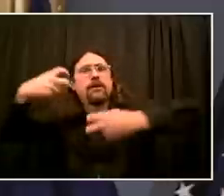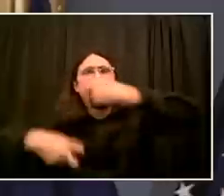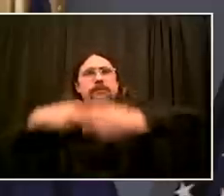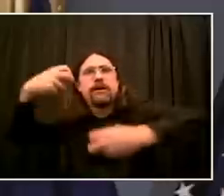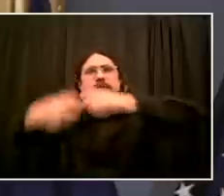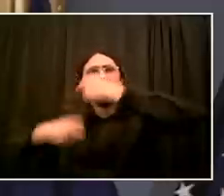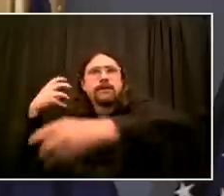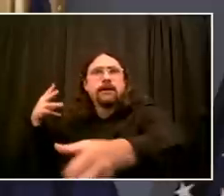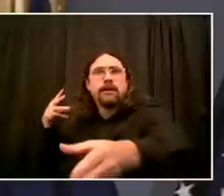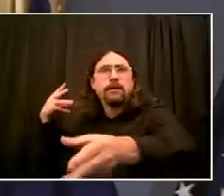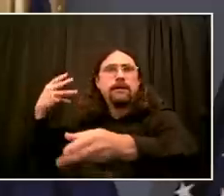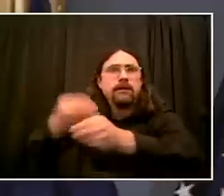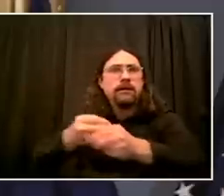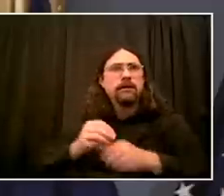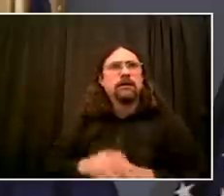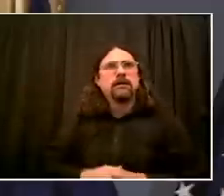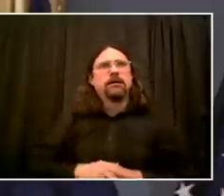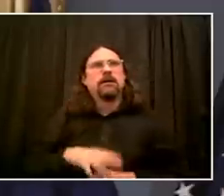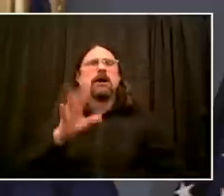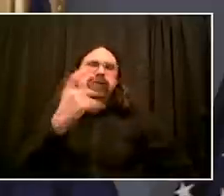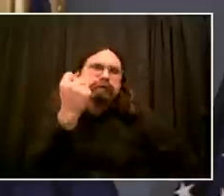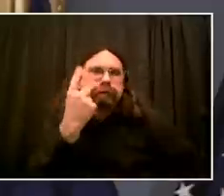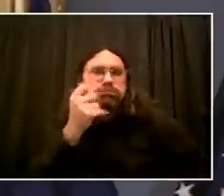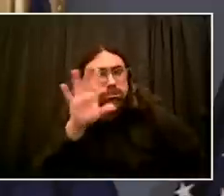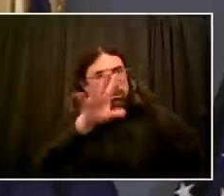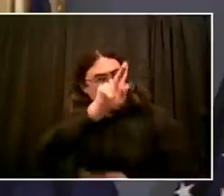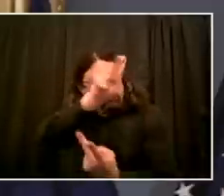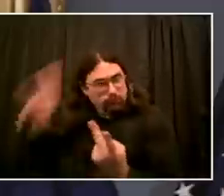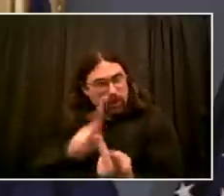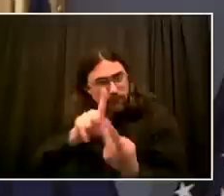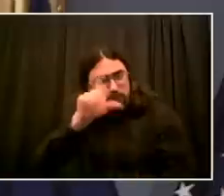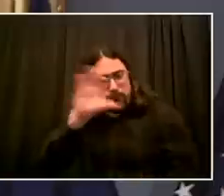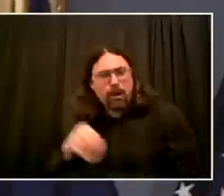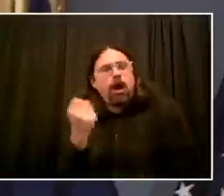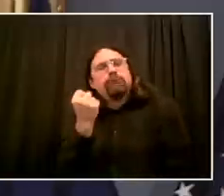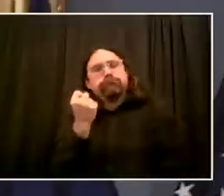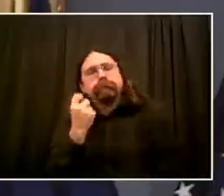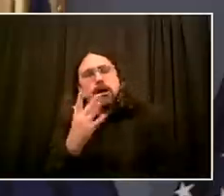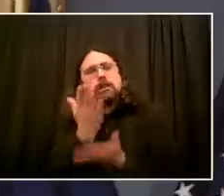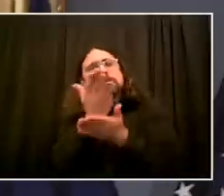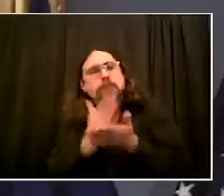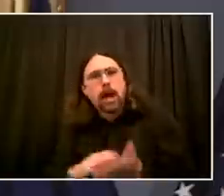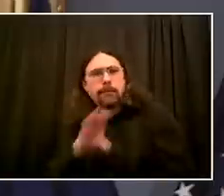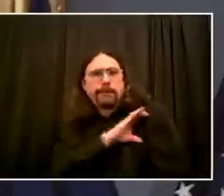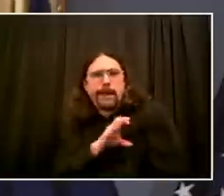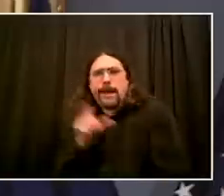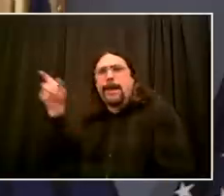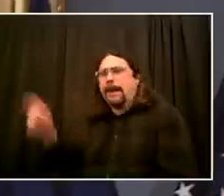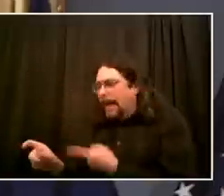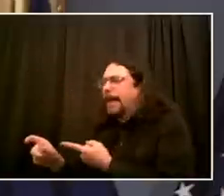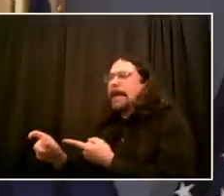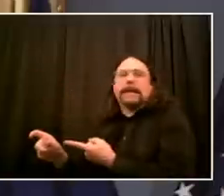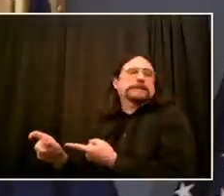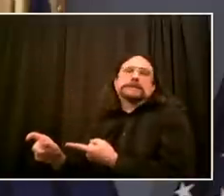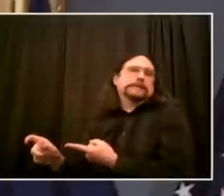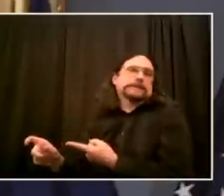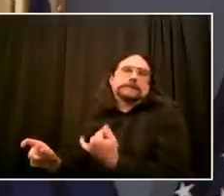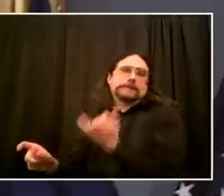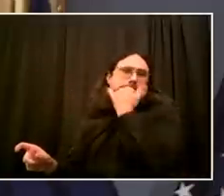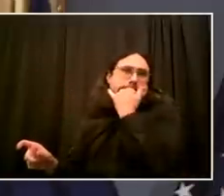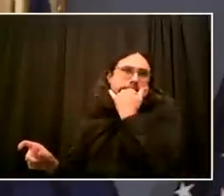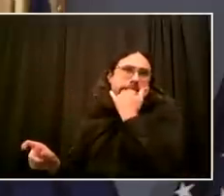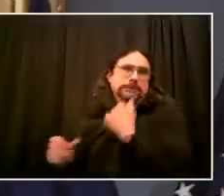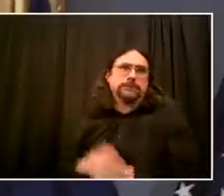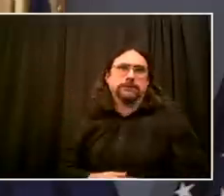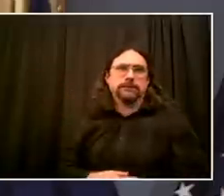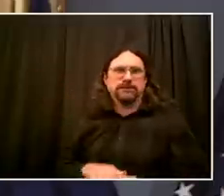NYPD vehicles and a crowd of protesters. I didn't like what I saw one bit. I did not want to ever see something like that.